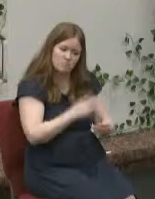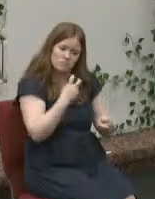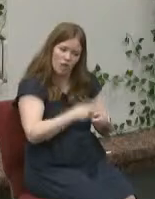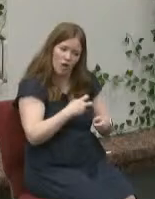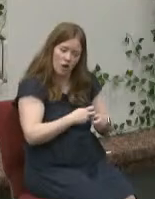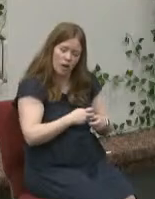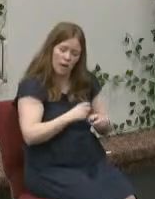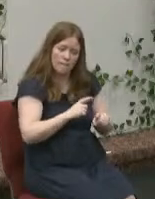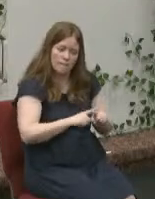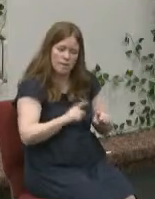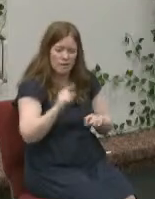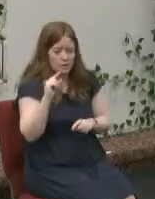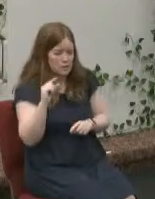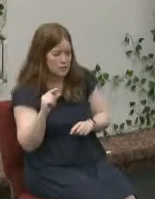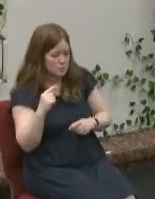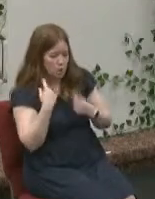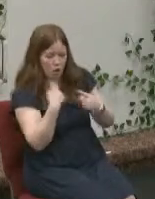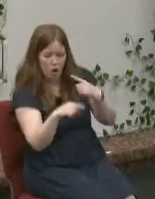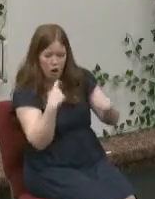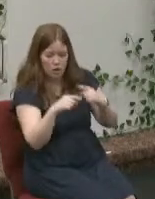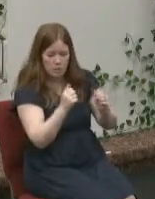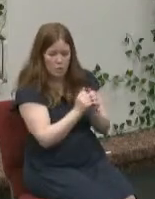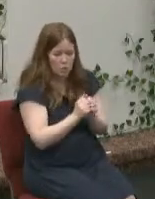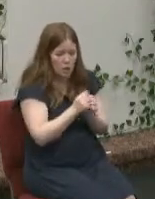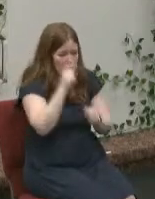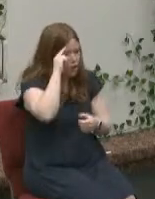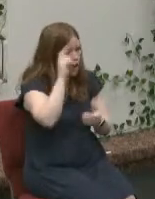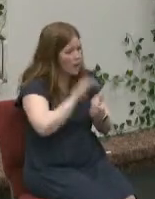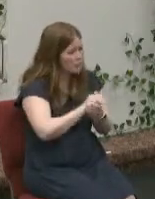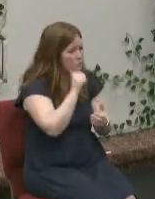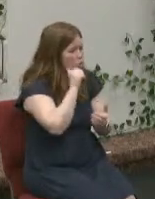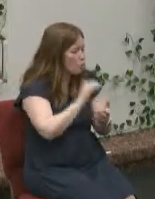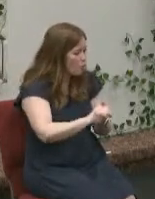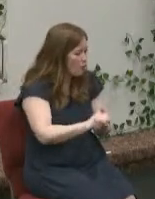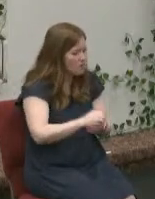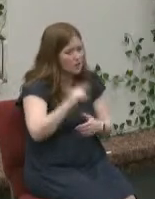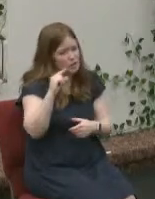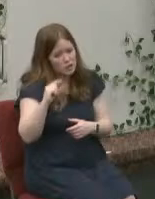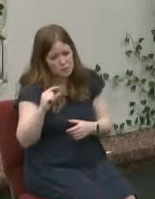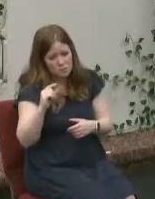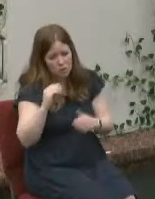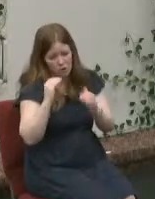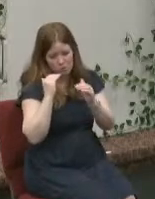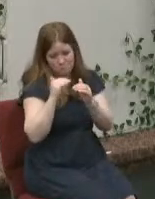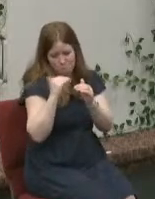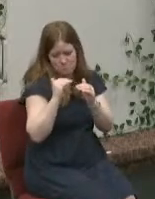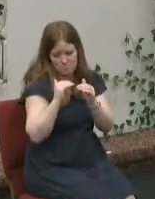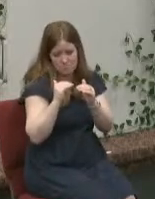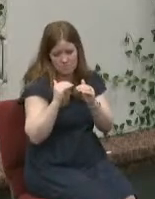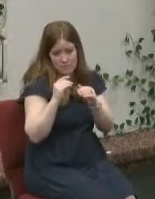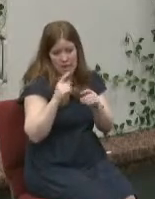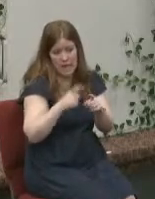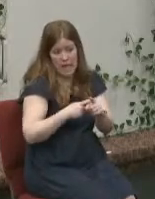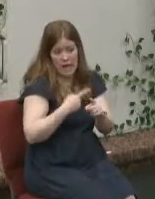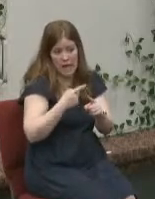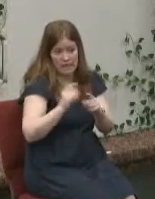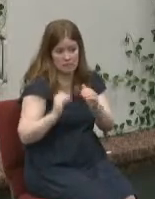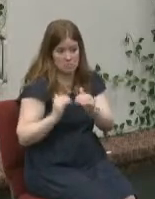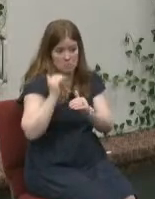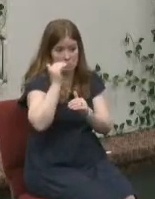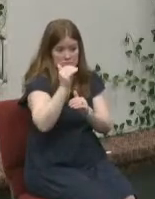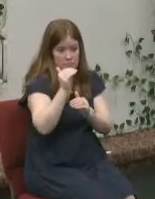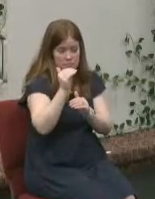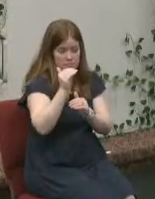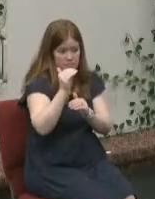minor argument with your spouse that's level one through four life quakes but the richter scale goes up